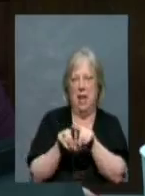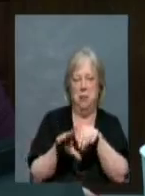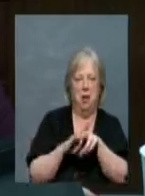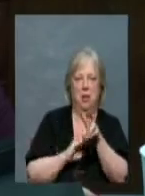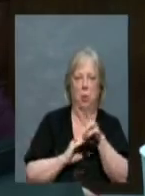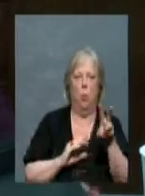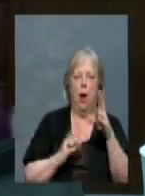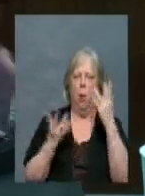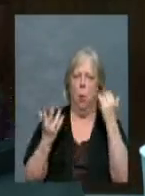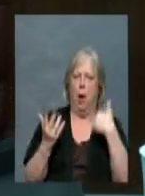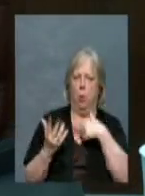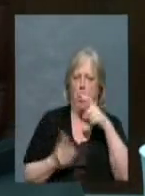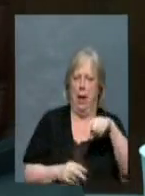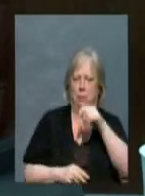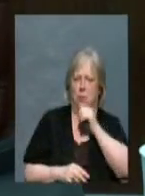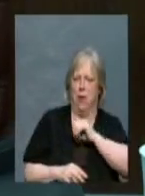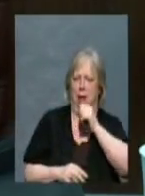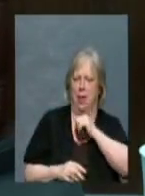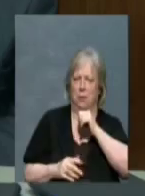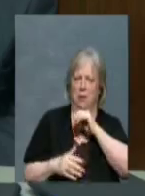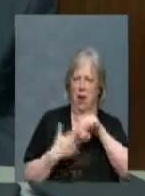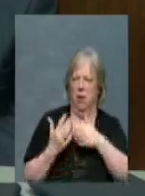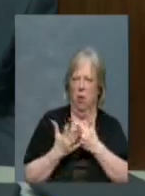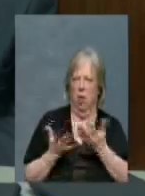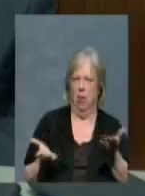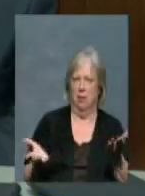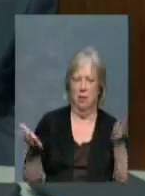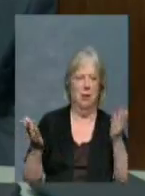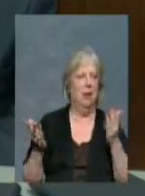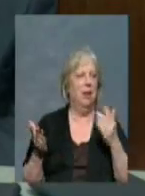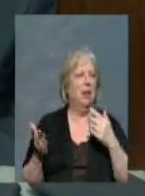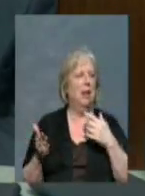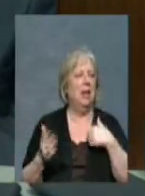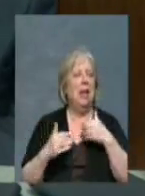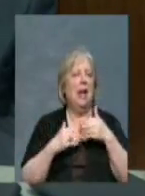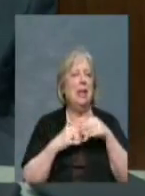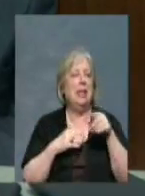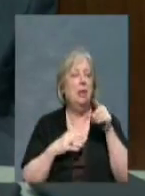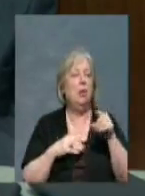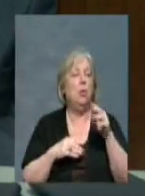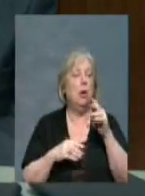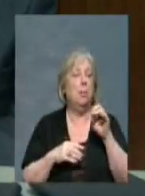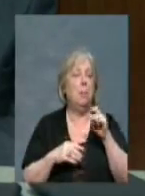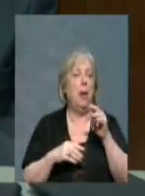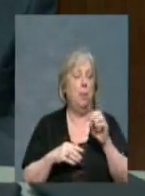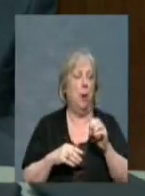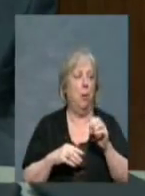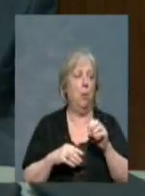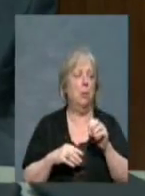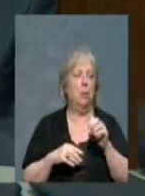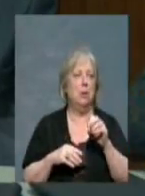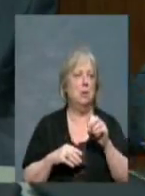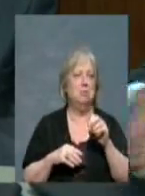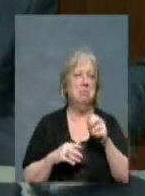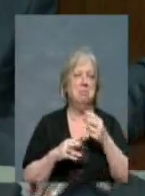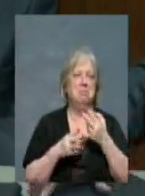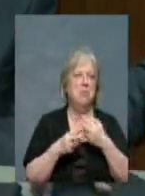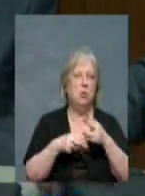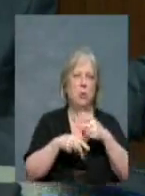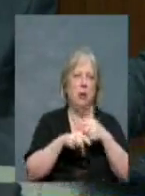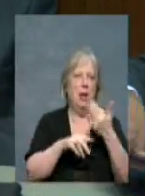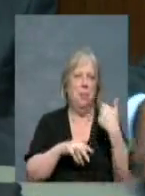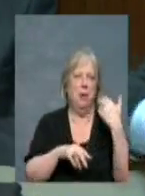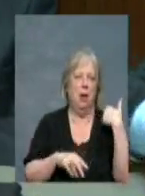tolerate all of this stuff? Dr. Hendricks, I sent you all a memo not too long ago